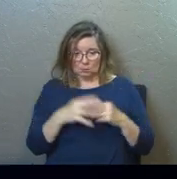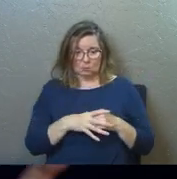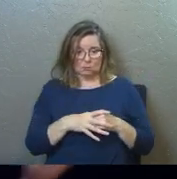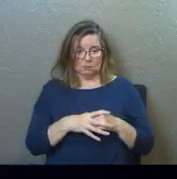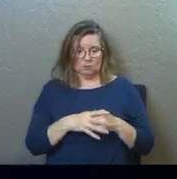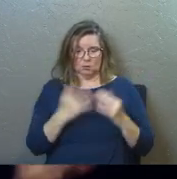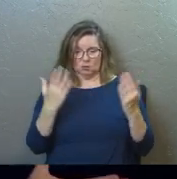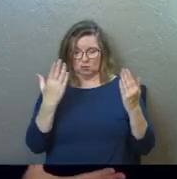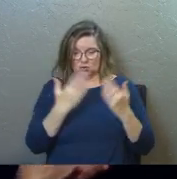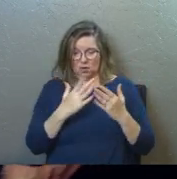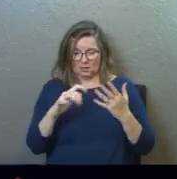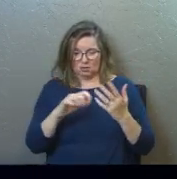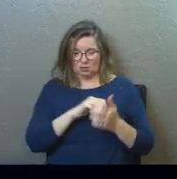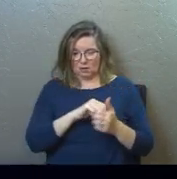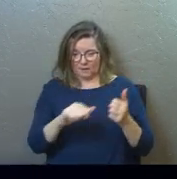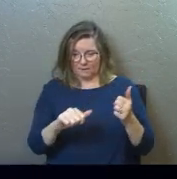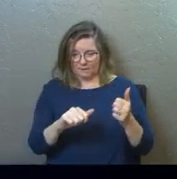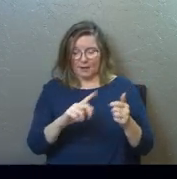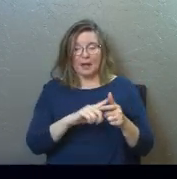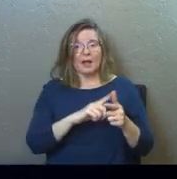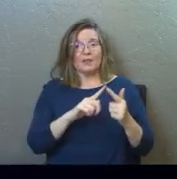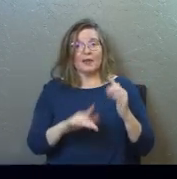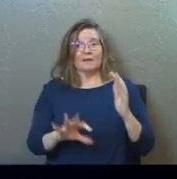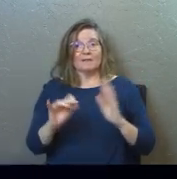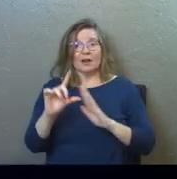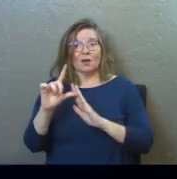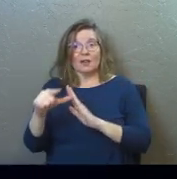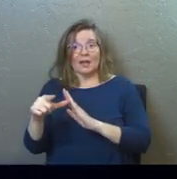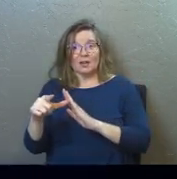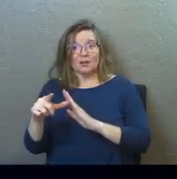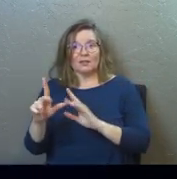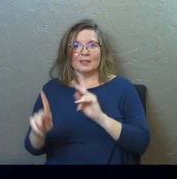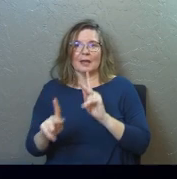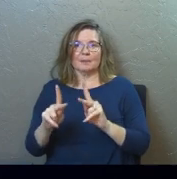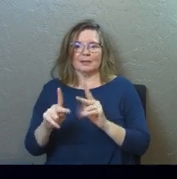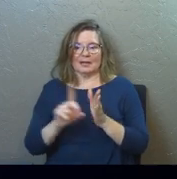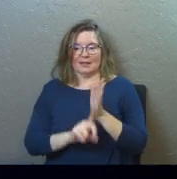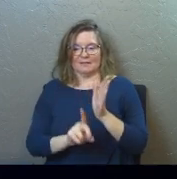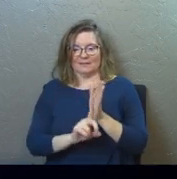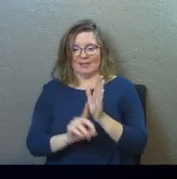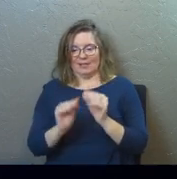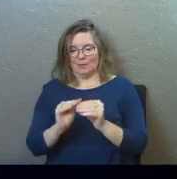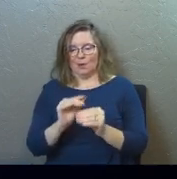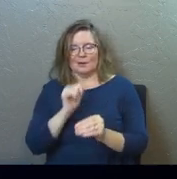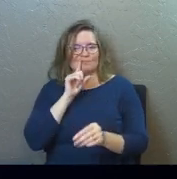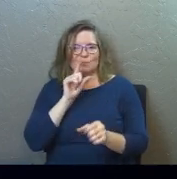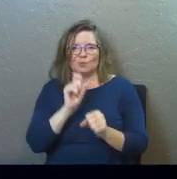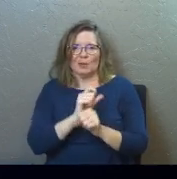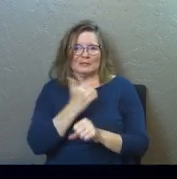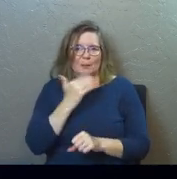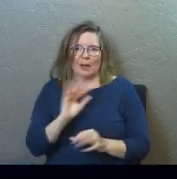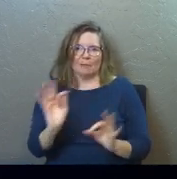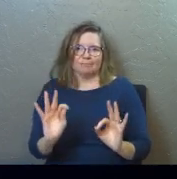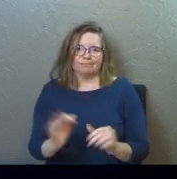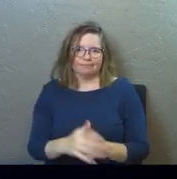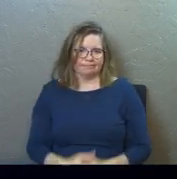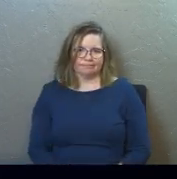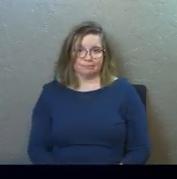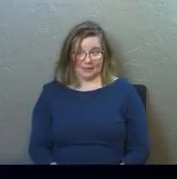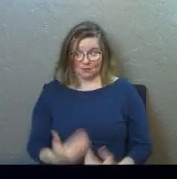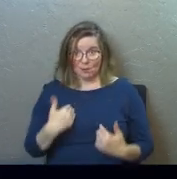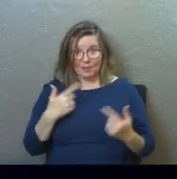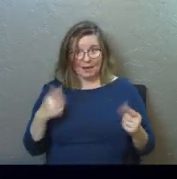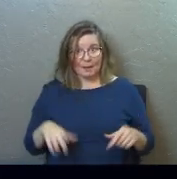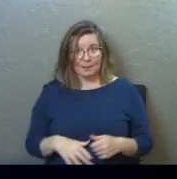It was so dark, so destructive. And then you find out later that people investigated that more and it wasn't so bad. Have you ever had that happen?